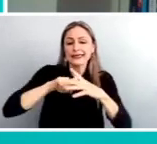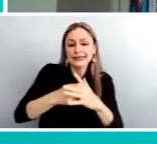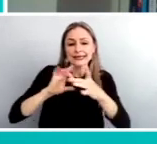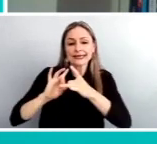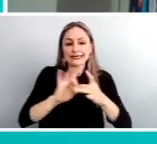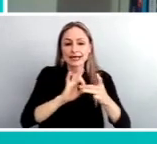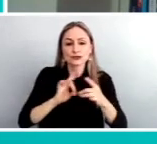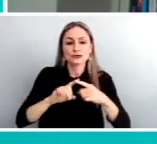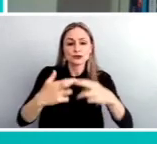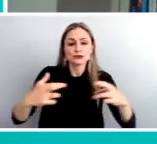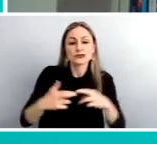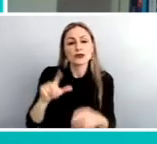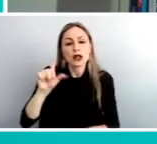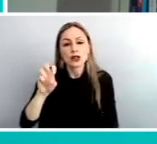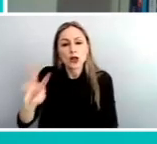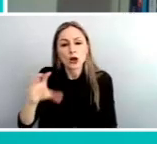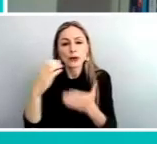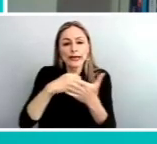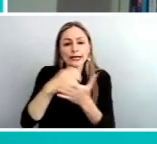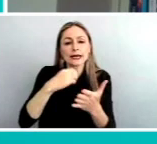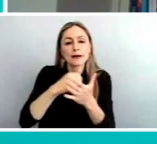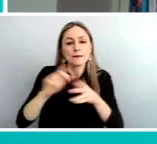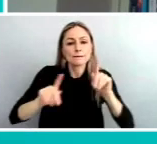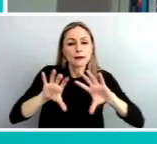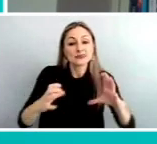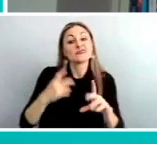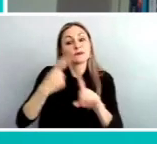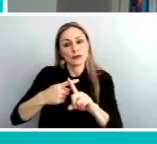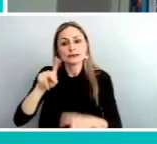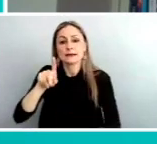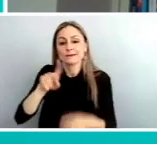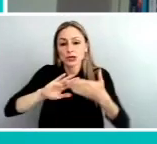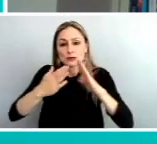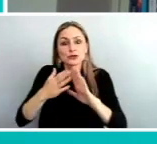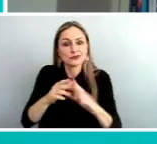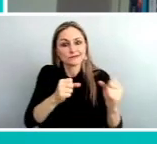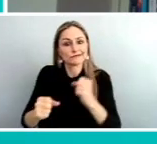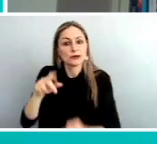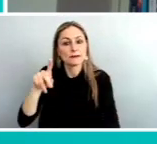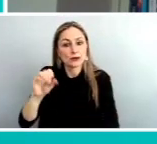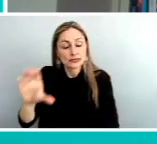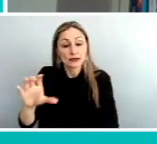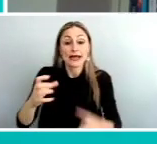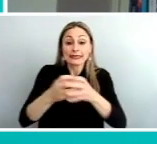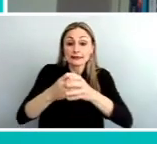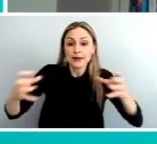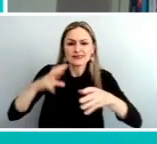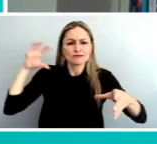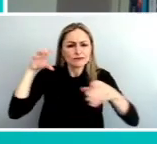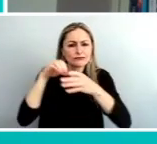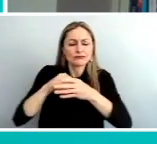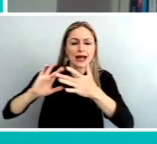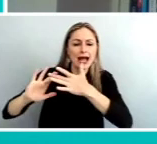low-income population and communities of color. And so expansive and inclusive outreach is a key